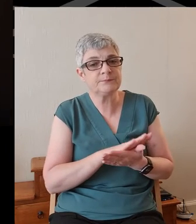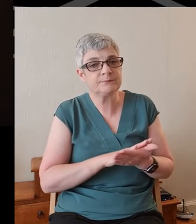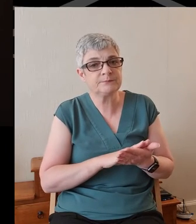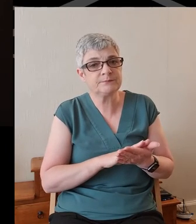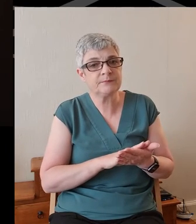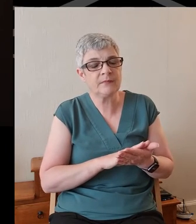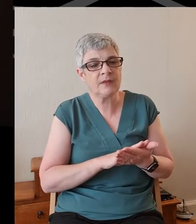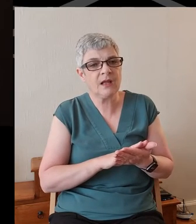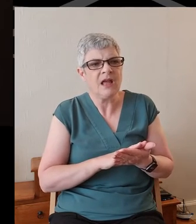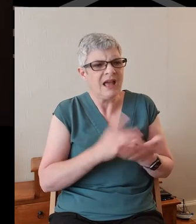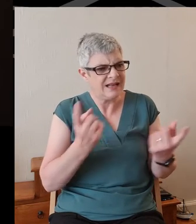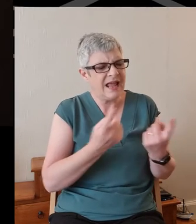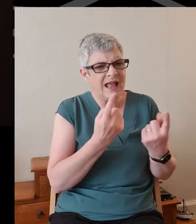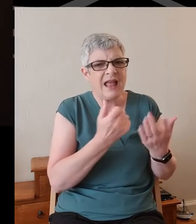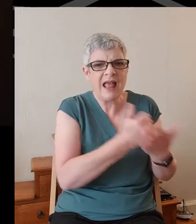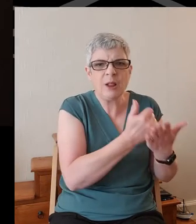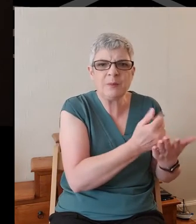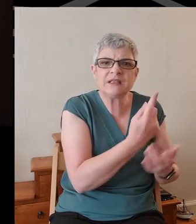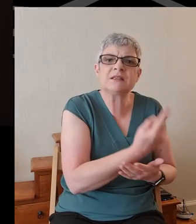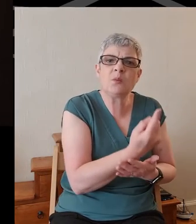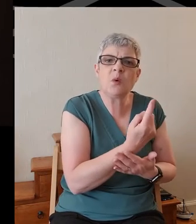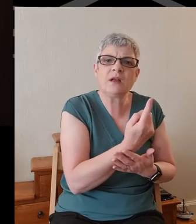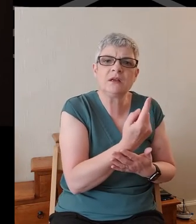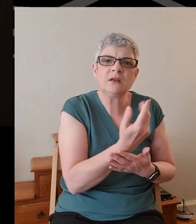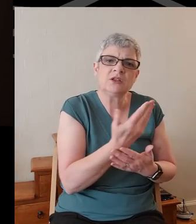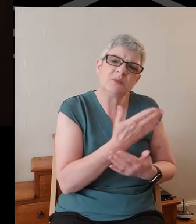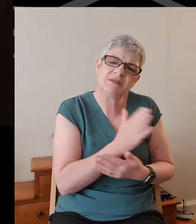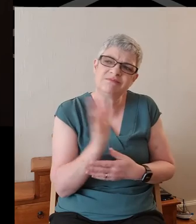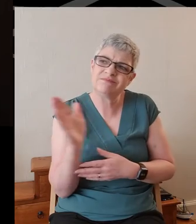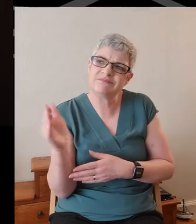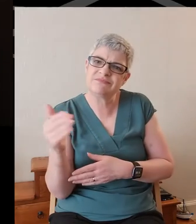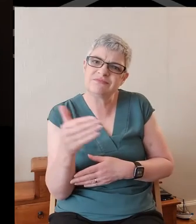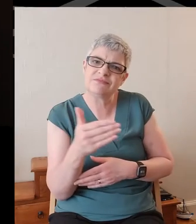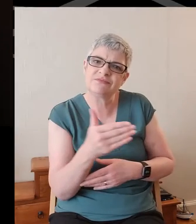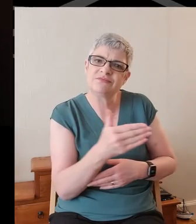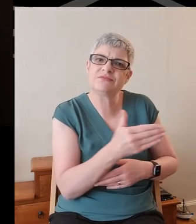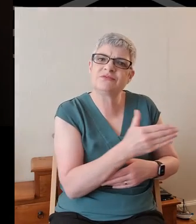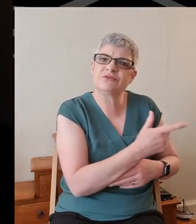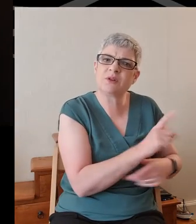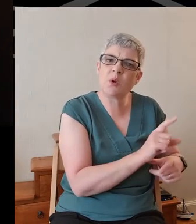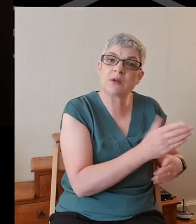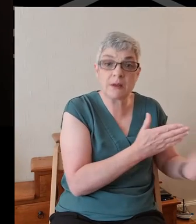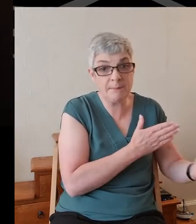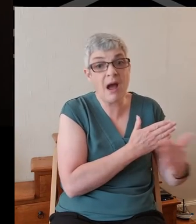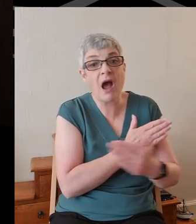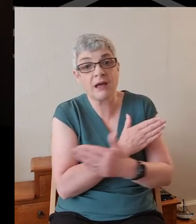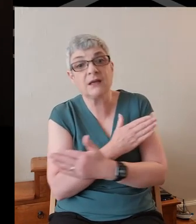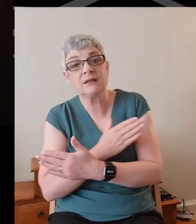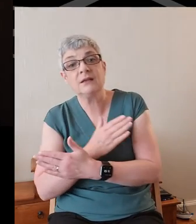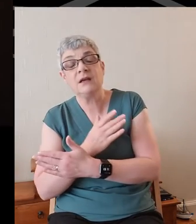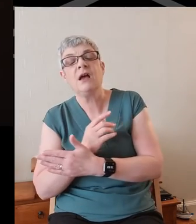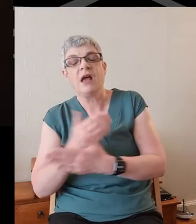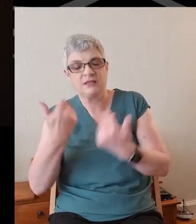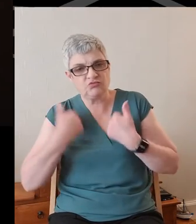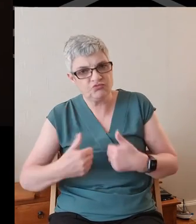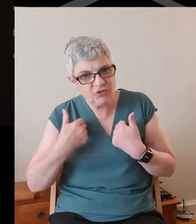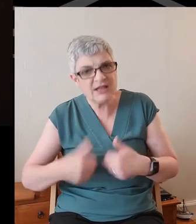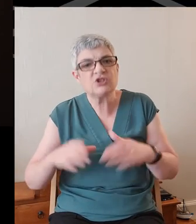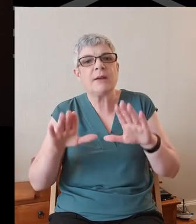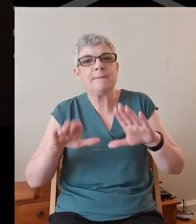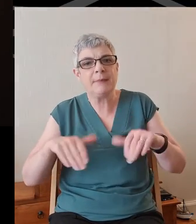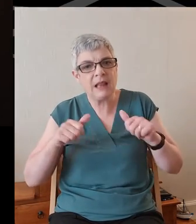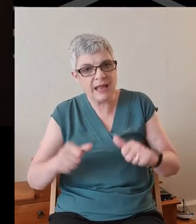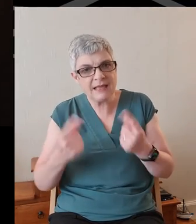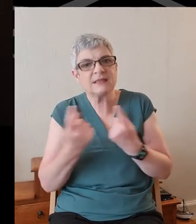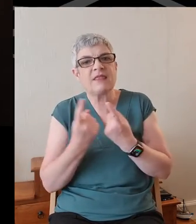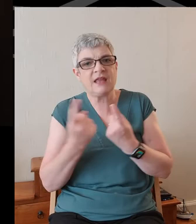and helping someone who has been drifting away from the Lord to return is as rich and as blessed a thing